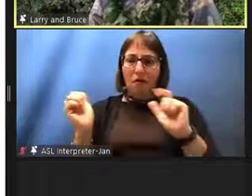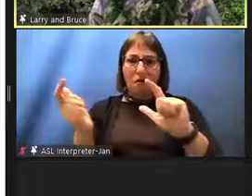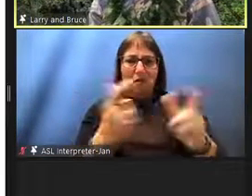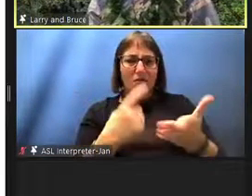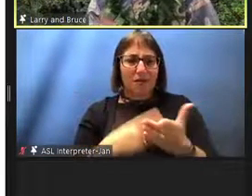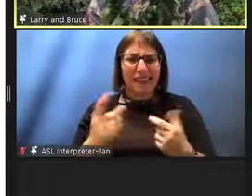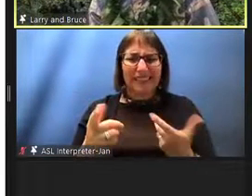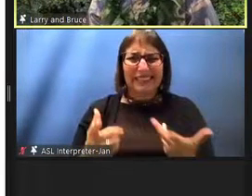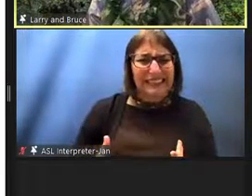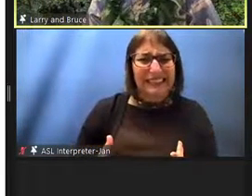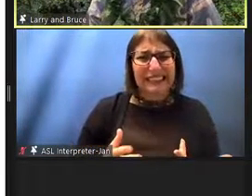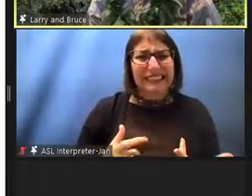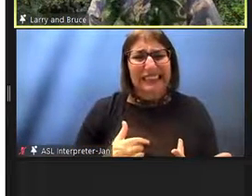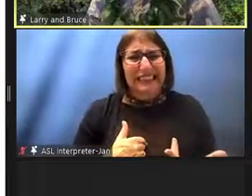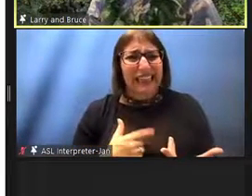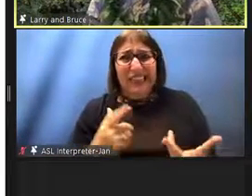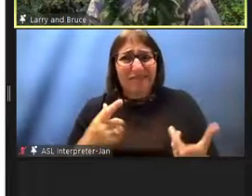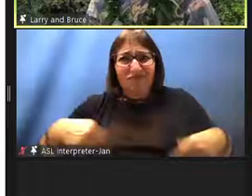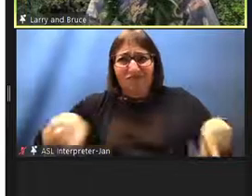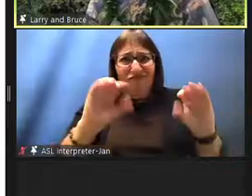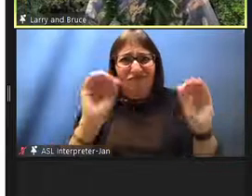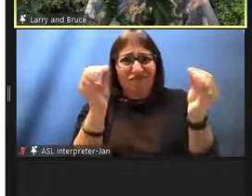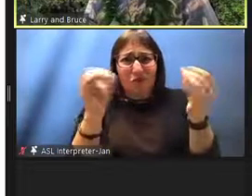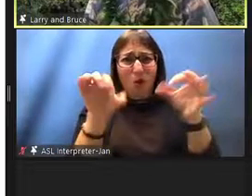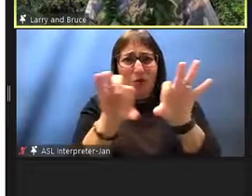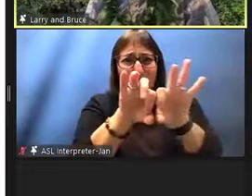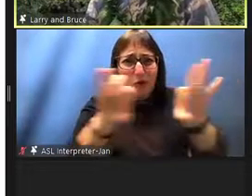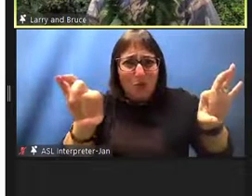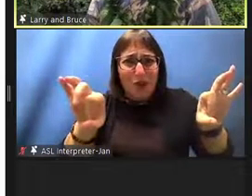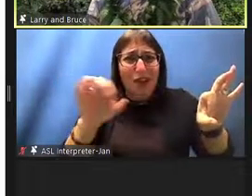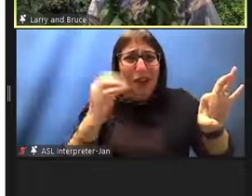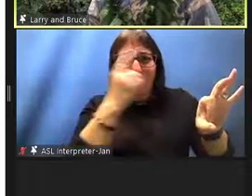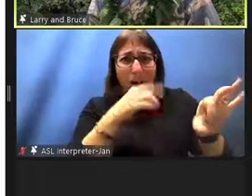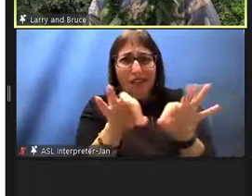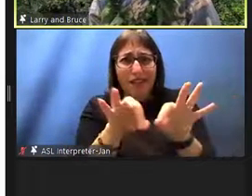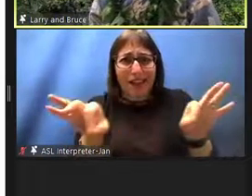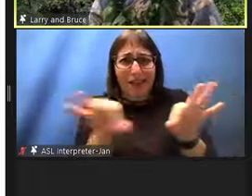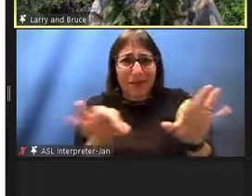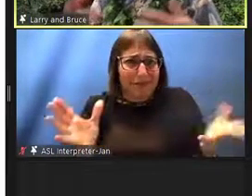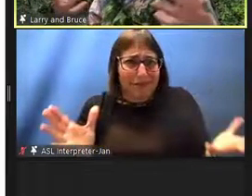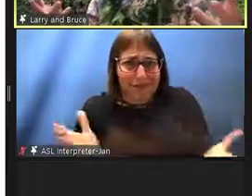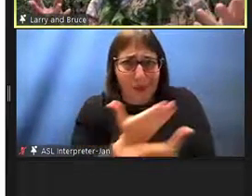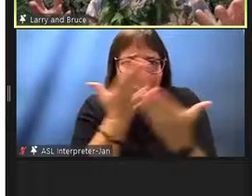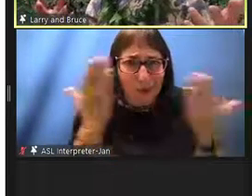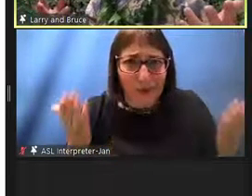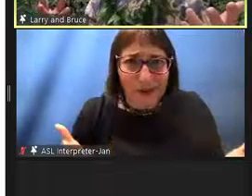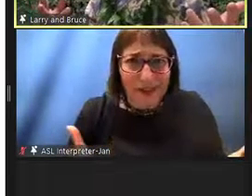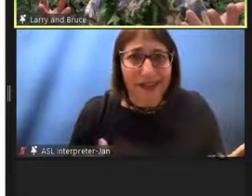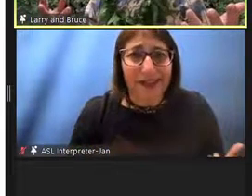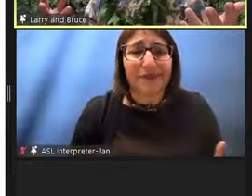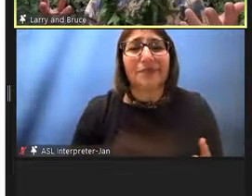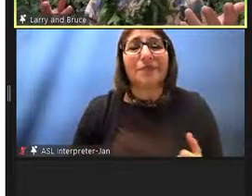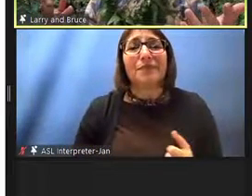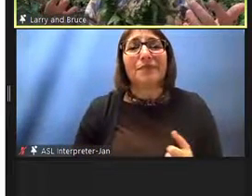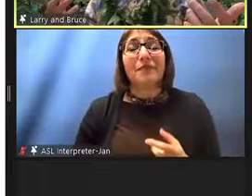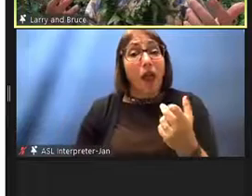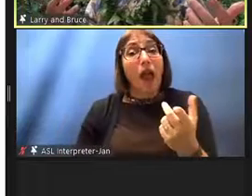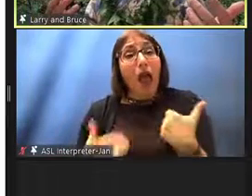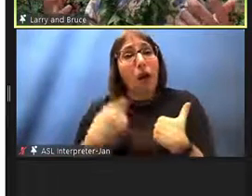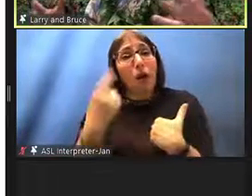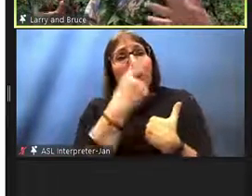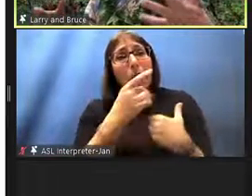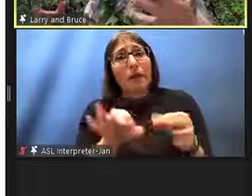We didn't have a degree in Hawaiian language back then, just Hawaiian language classes, and